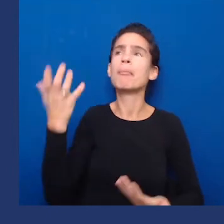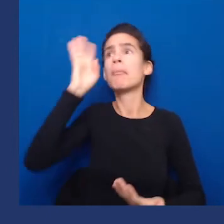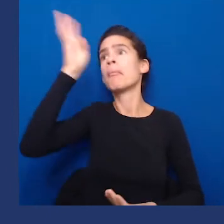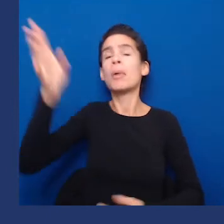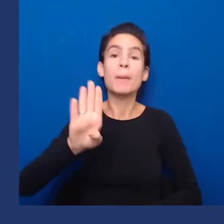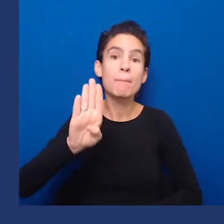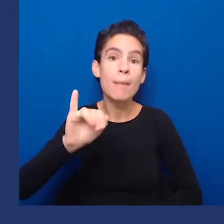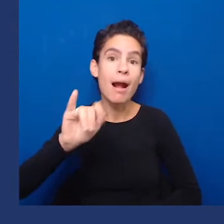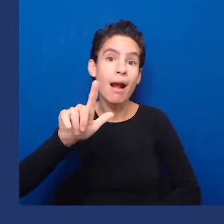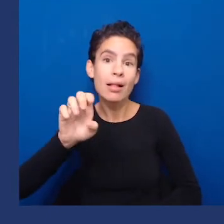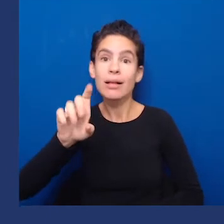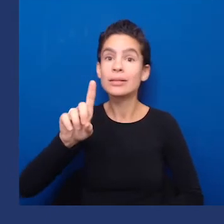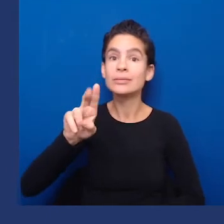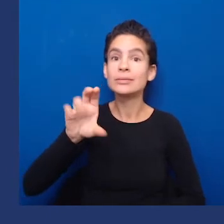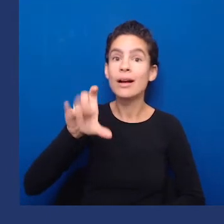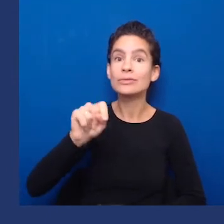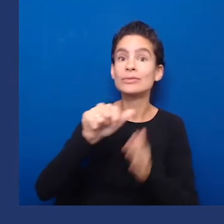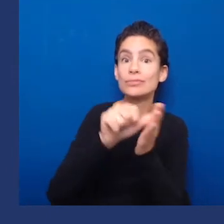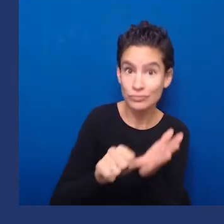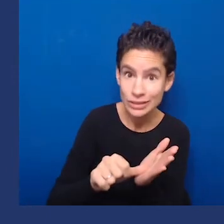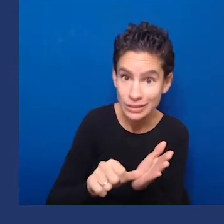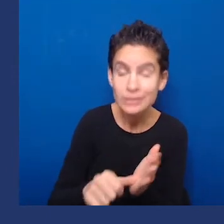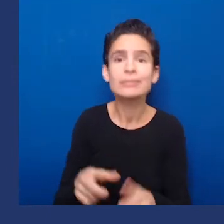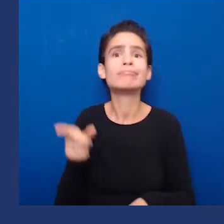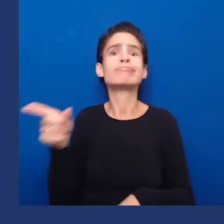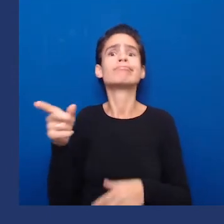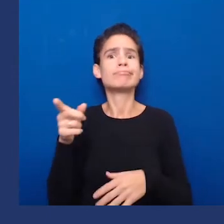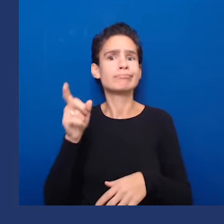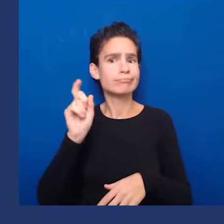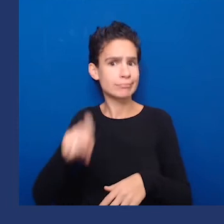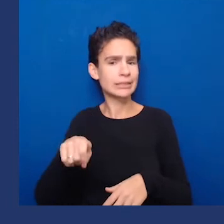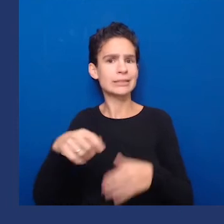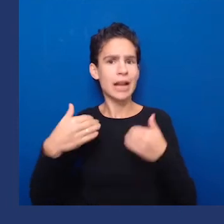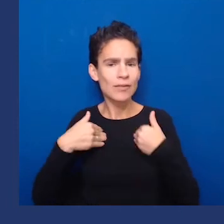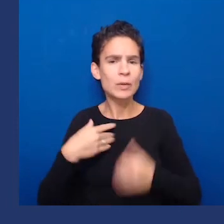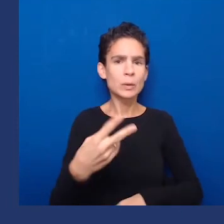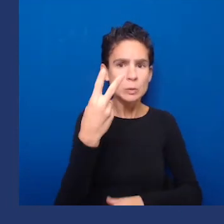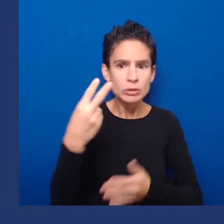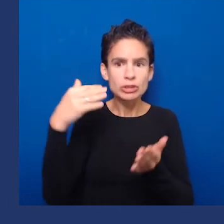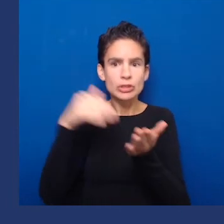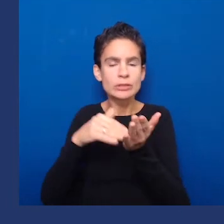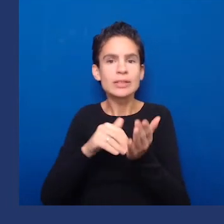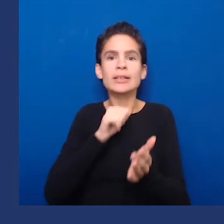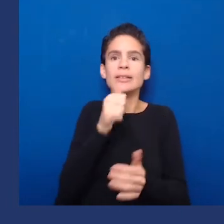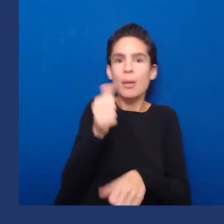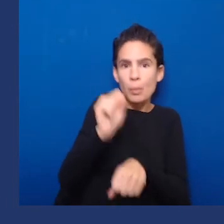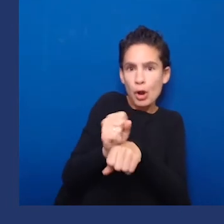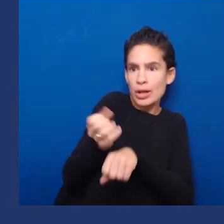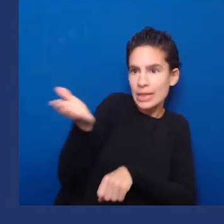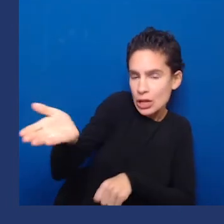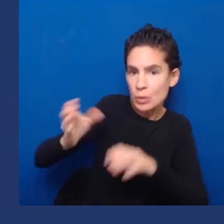who say that it needs to be done, then the director of that group home can authorize for that